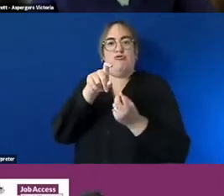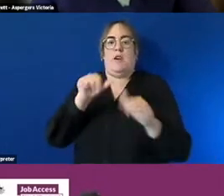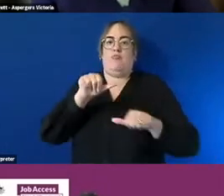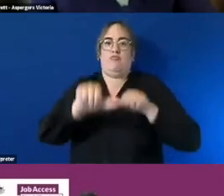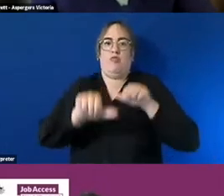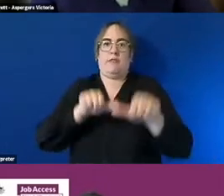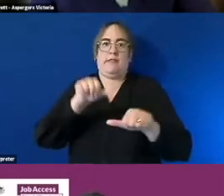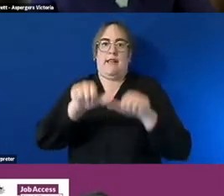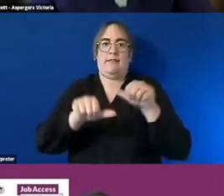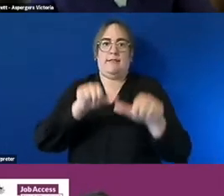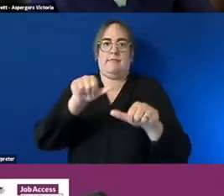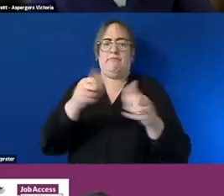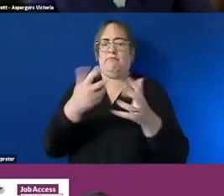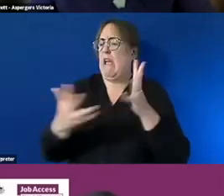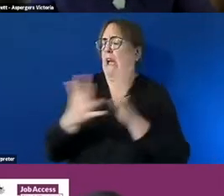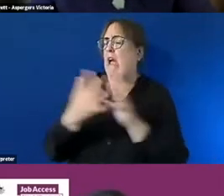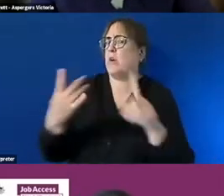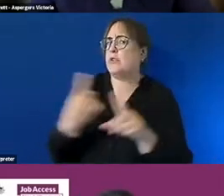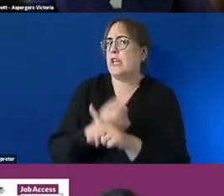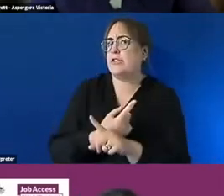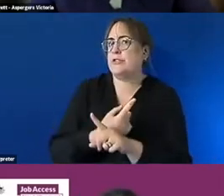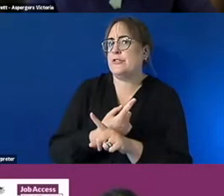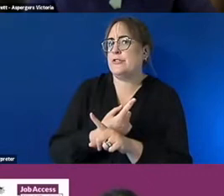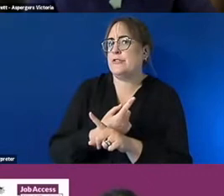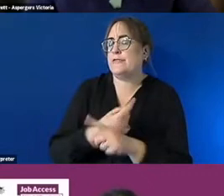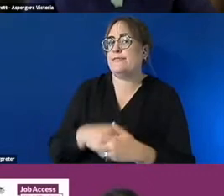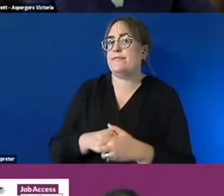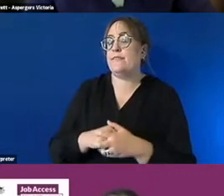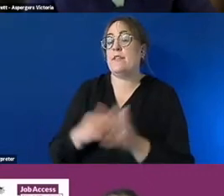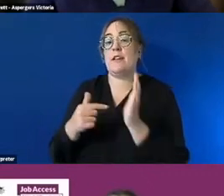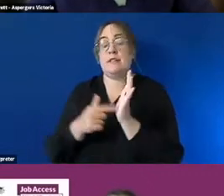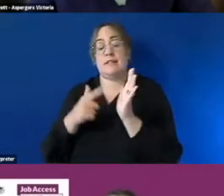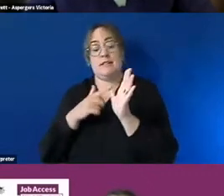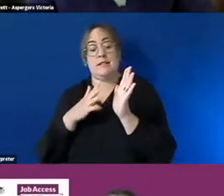changed uh so perhaps if i throw this one to tamsin